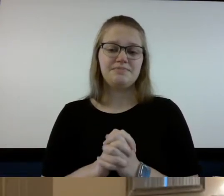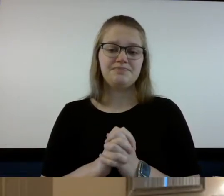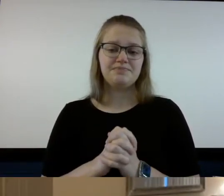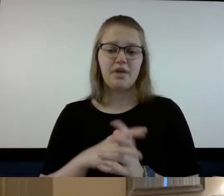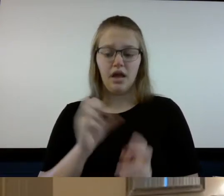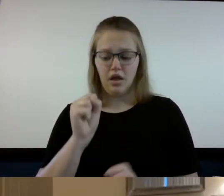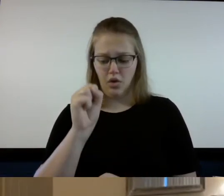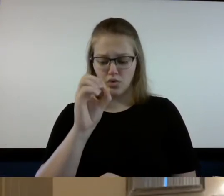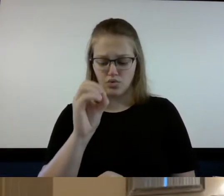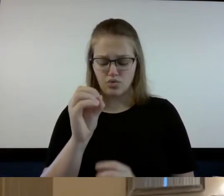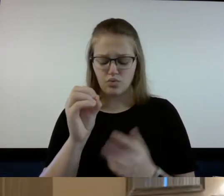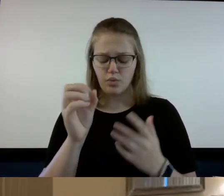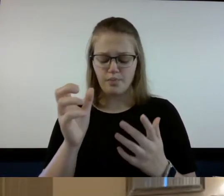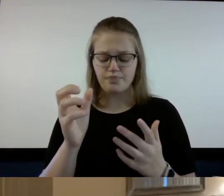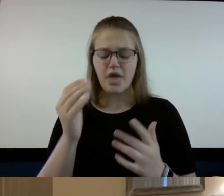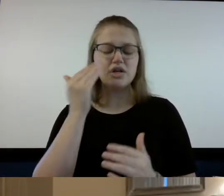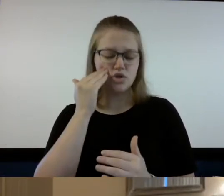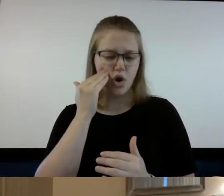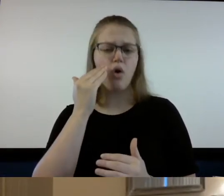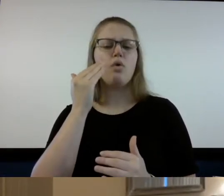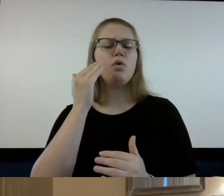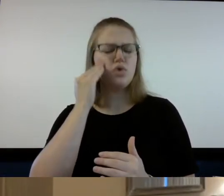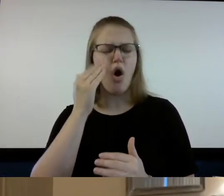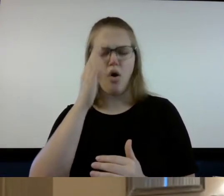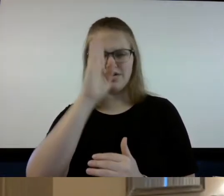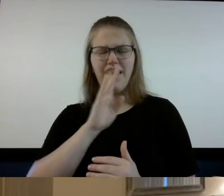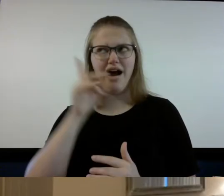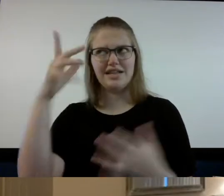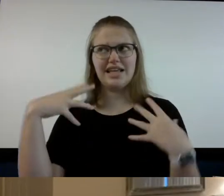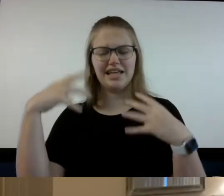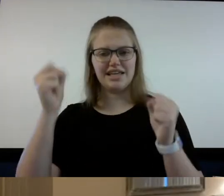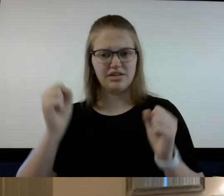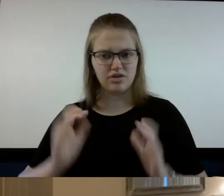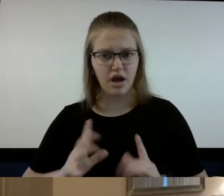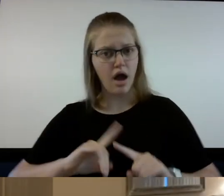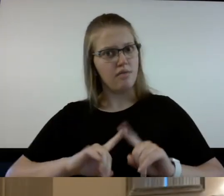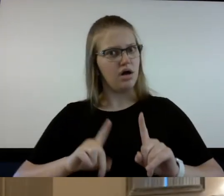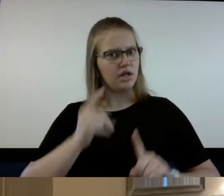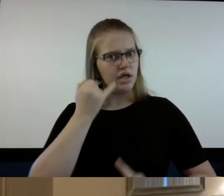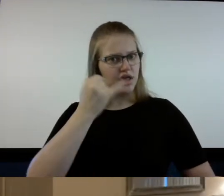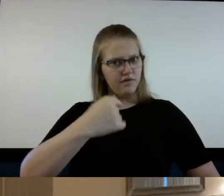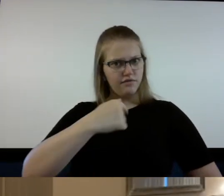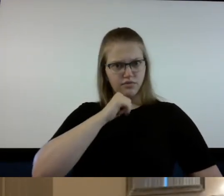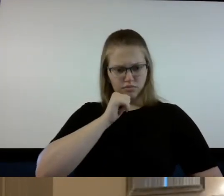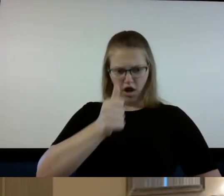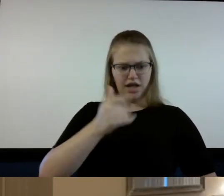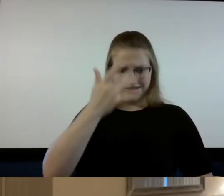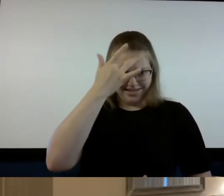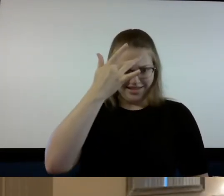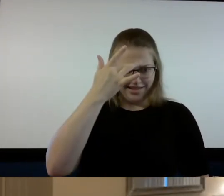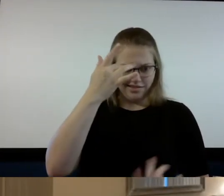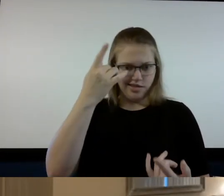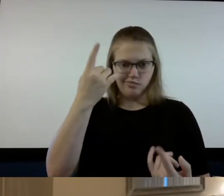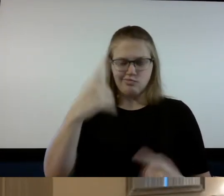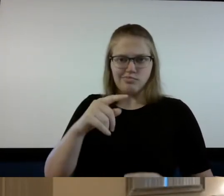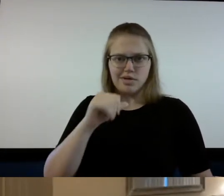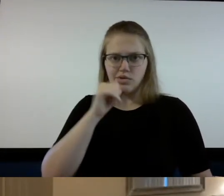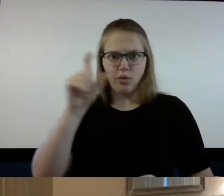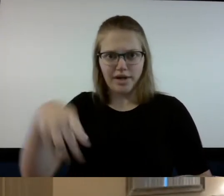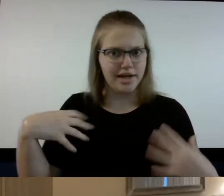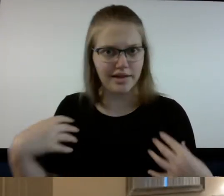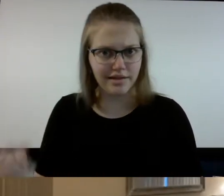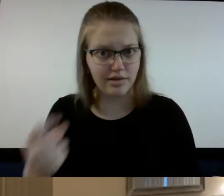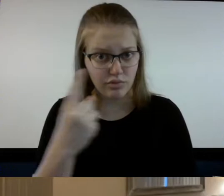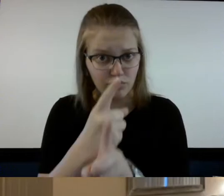so we know God's a healer but if we don't get sick we don't need healing he's it's not his intention